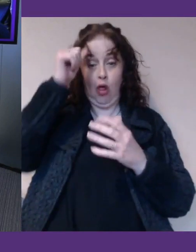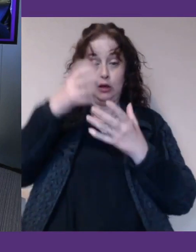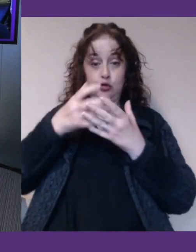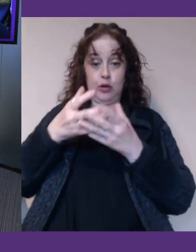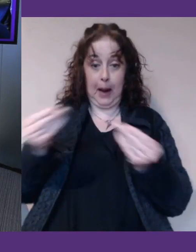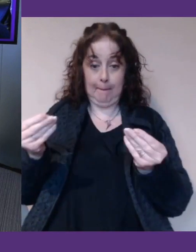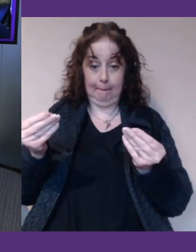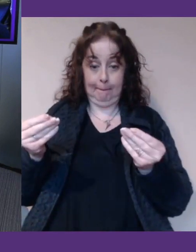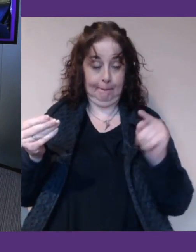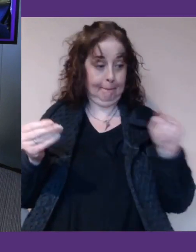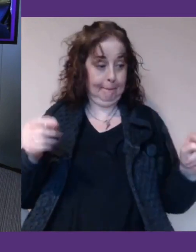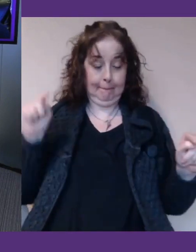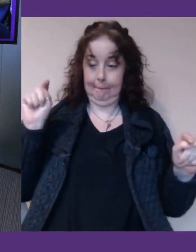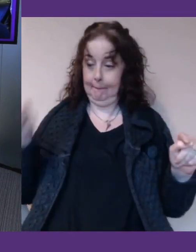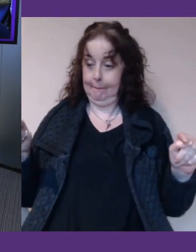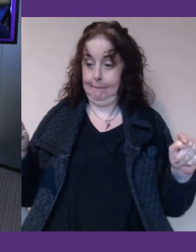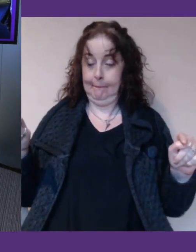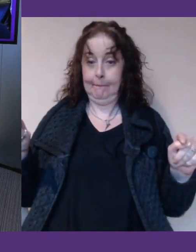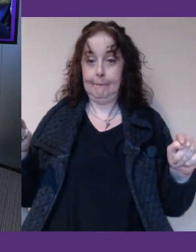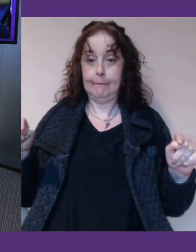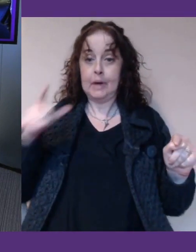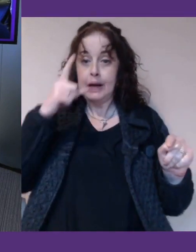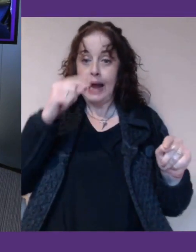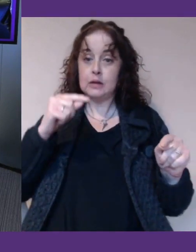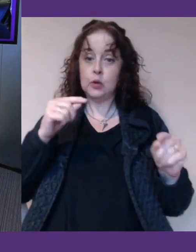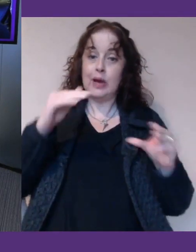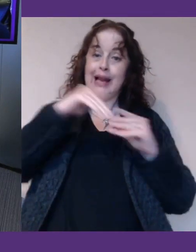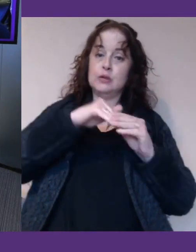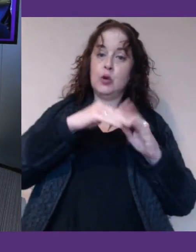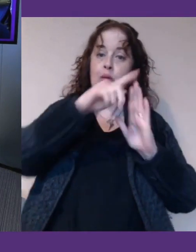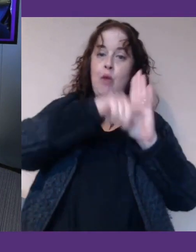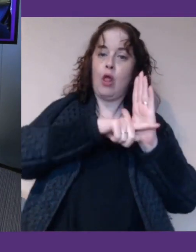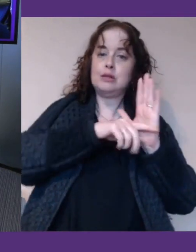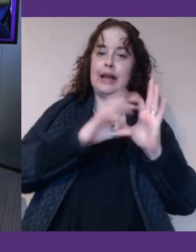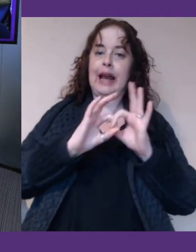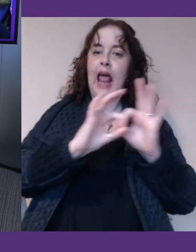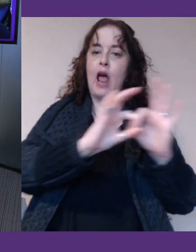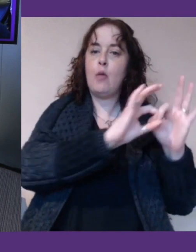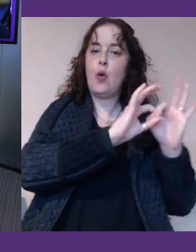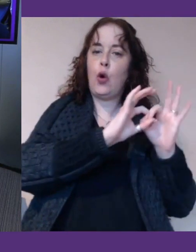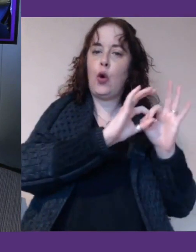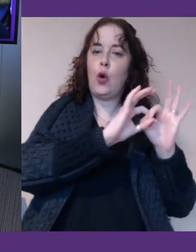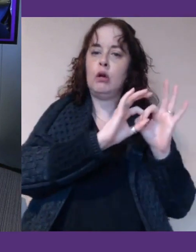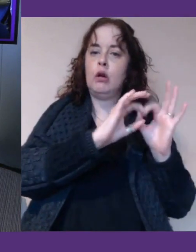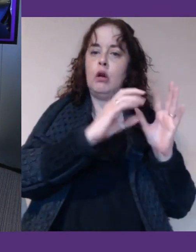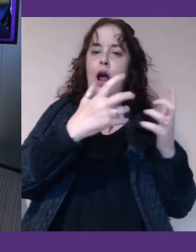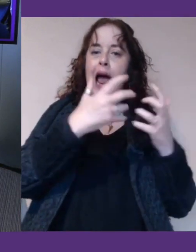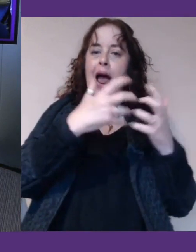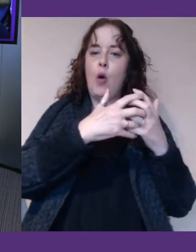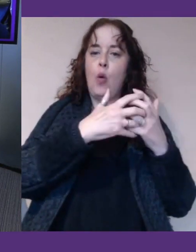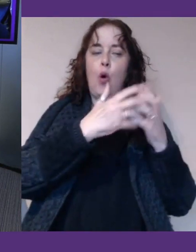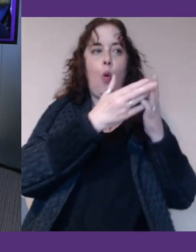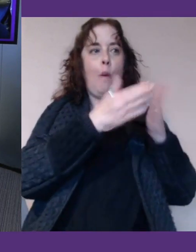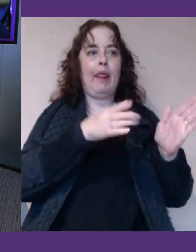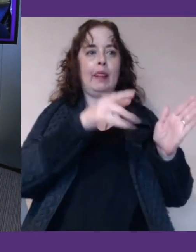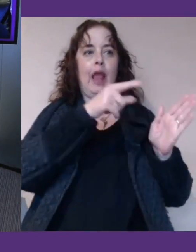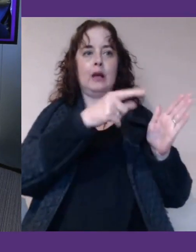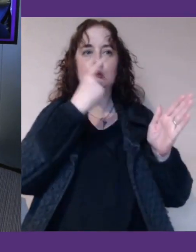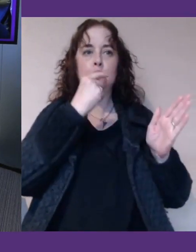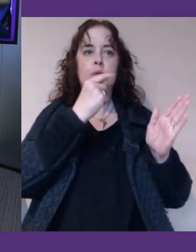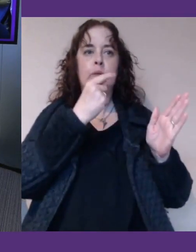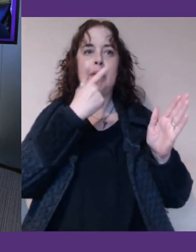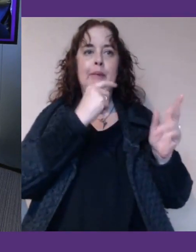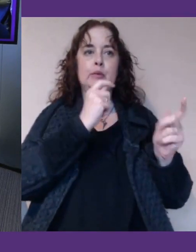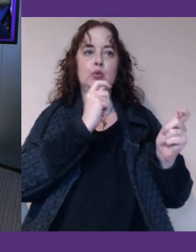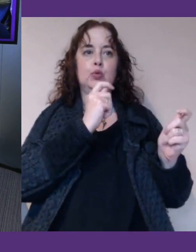connection into the policy networks that you're part of, AppGap, for example? And how porous is that? How open is that sort of space in